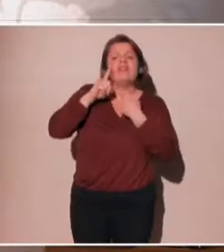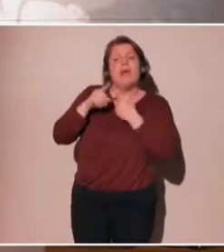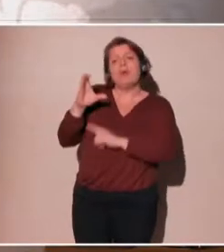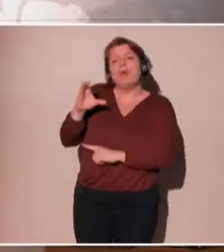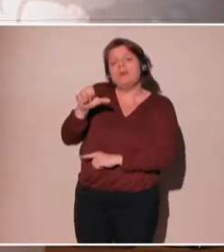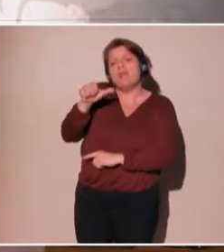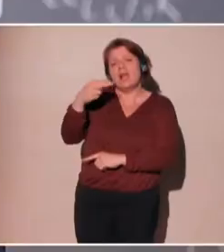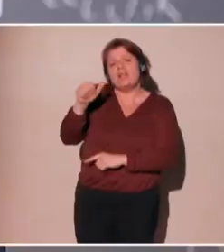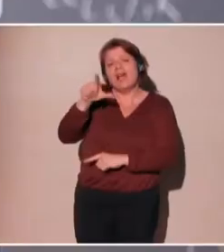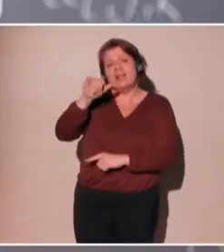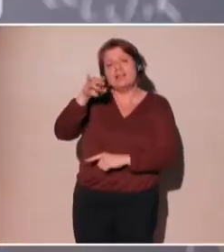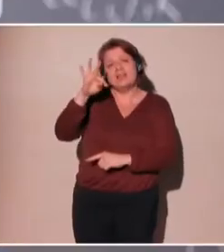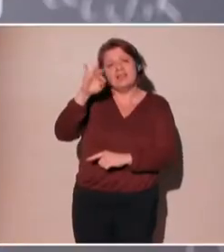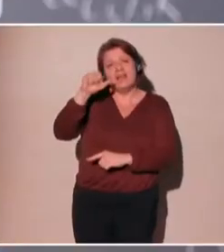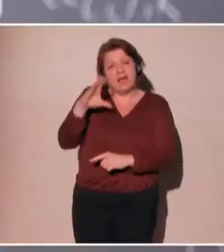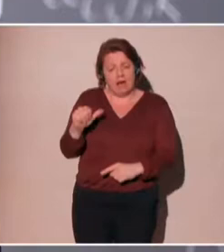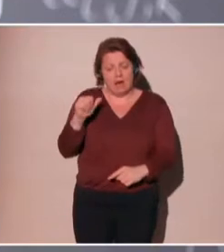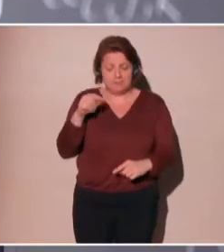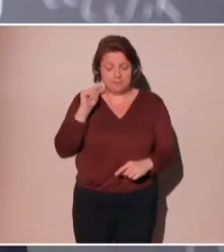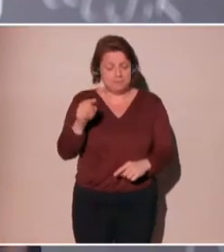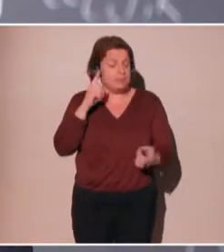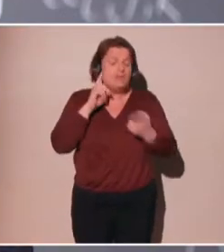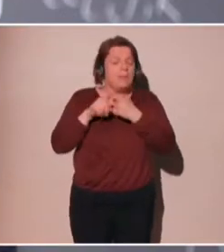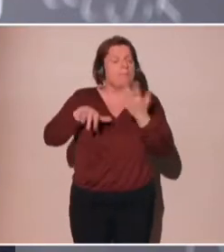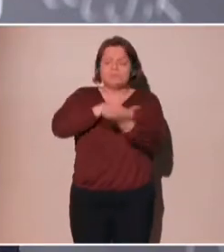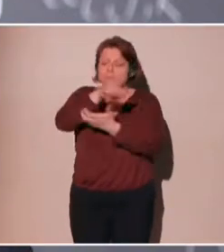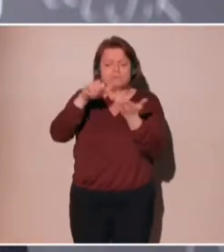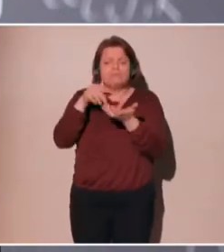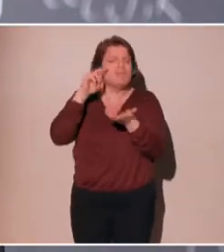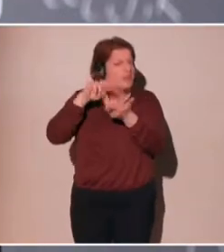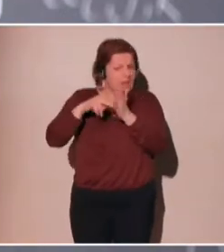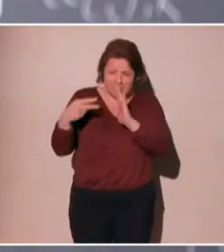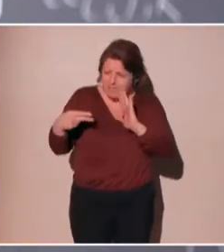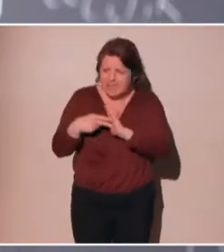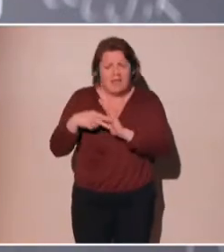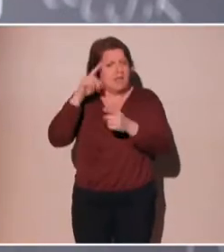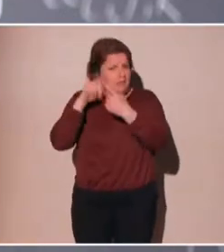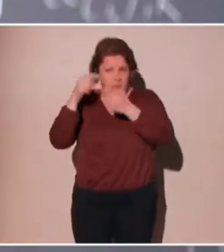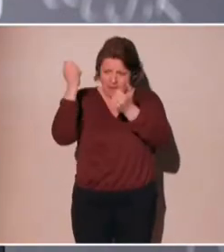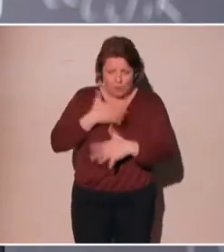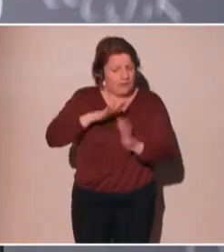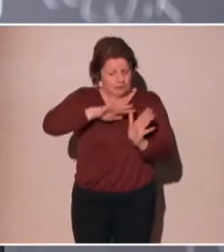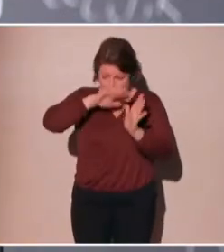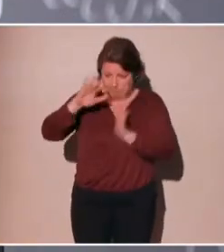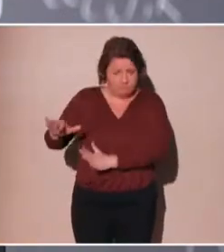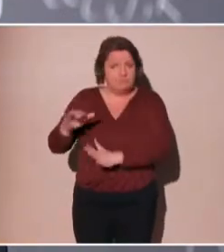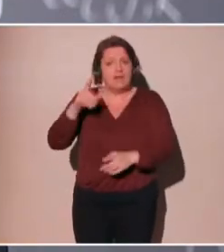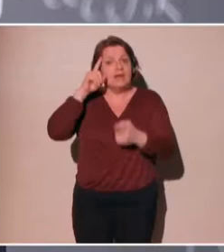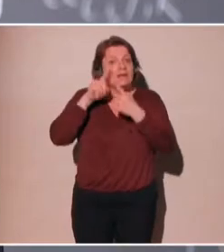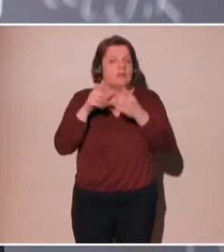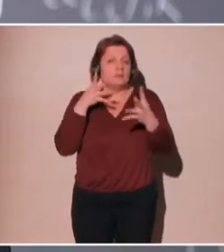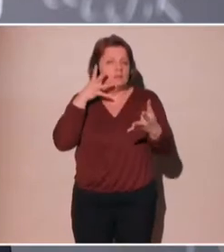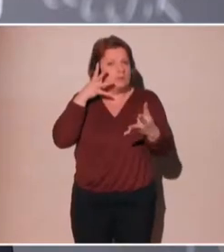Analytica story, I think apart from the technical side of things, apart from the current